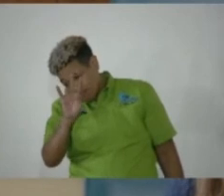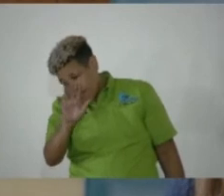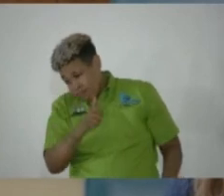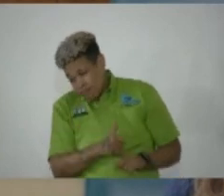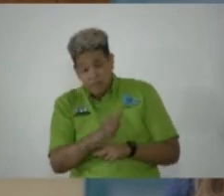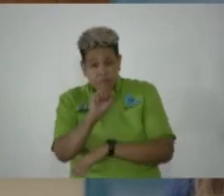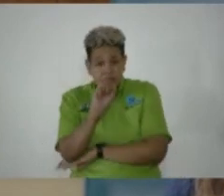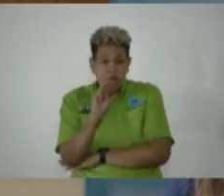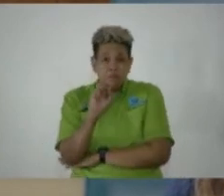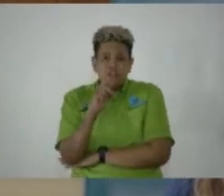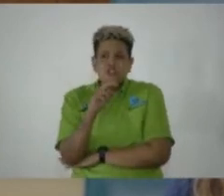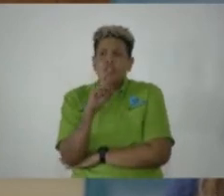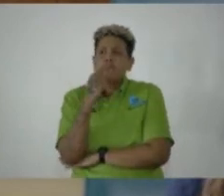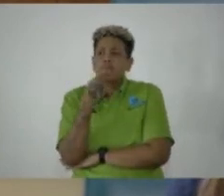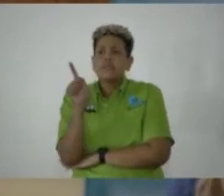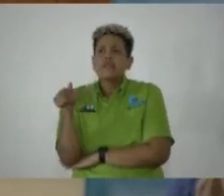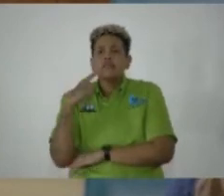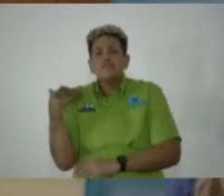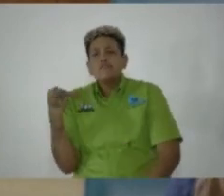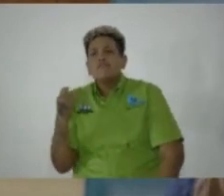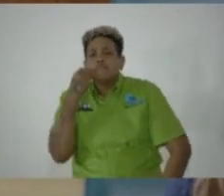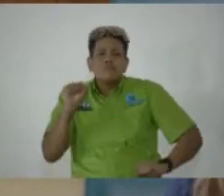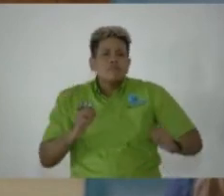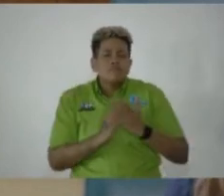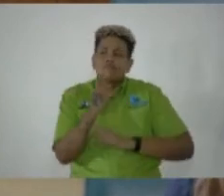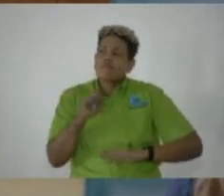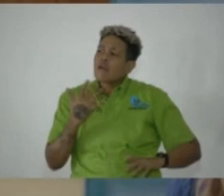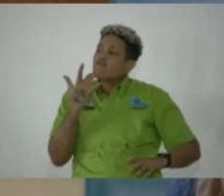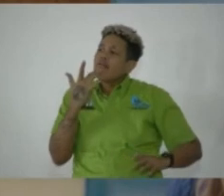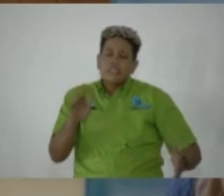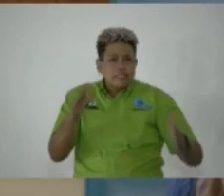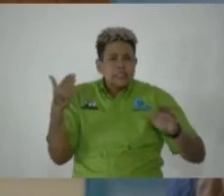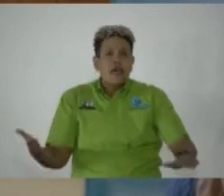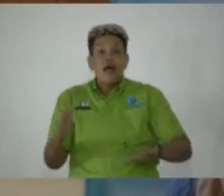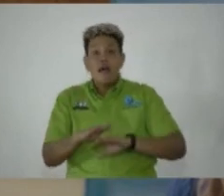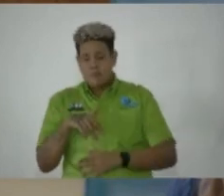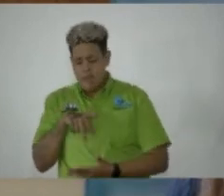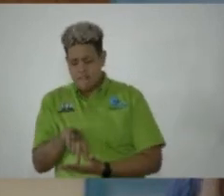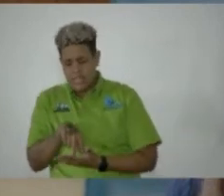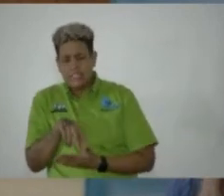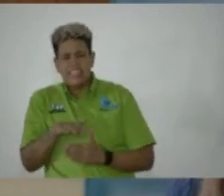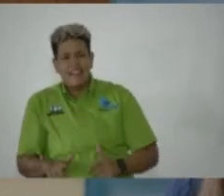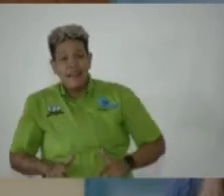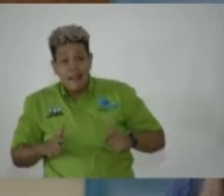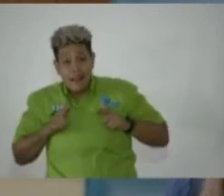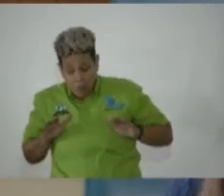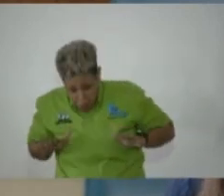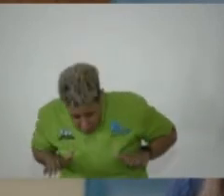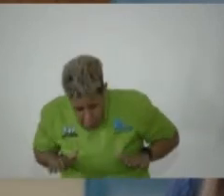Sharp declared with steely resilience, I would rather die on my feet than live on my knees.